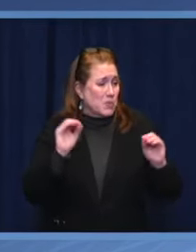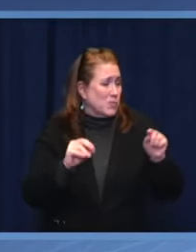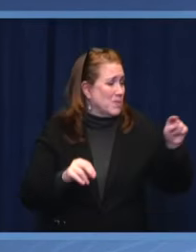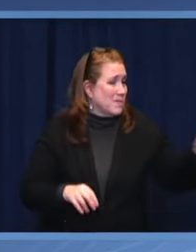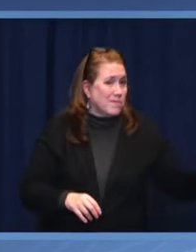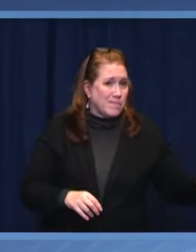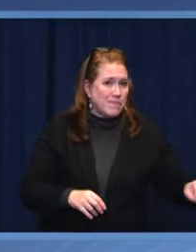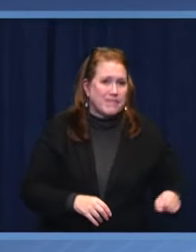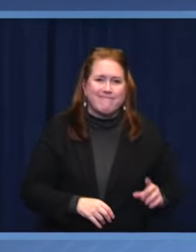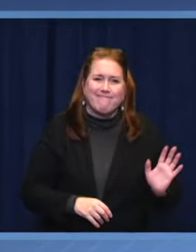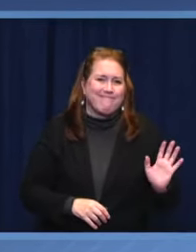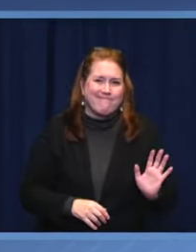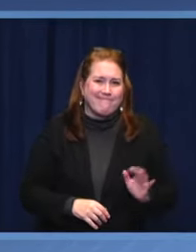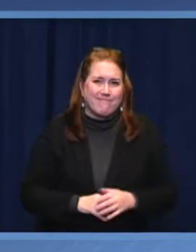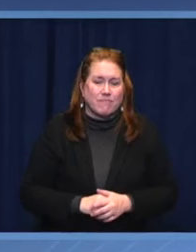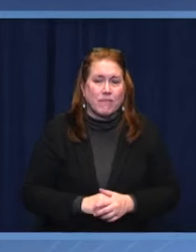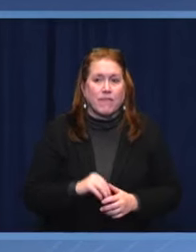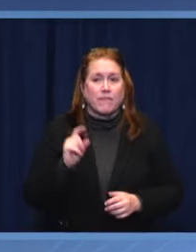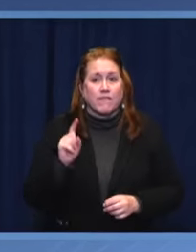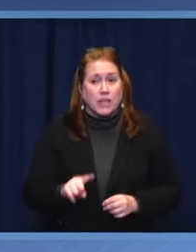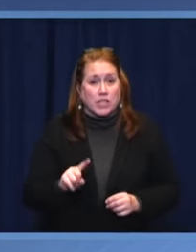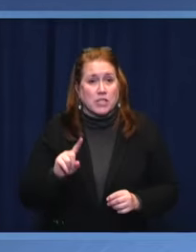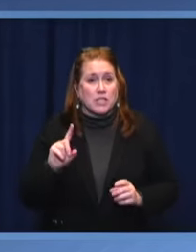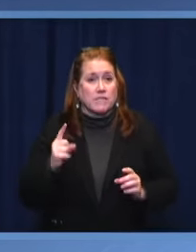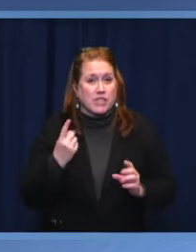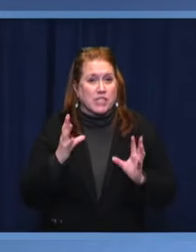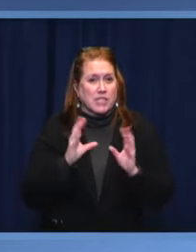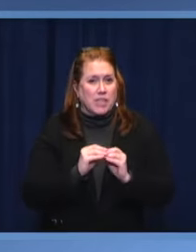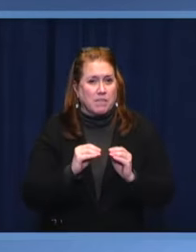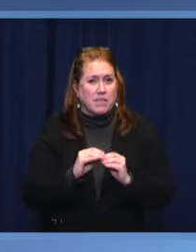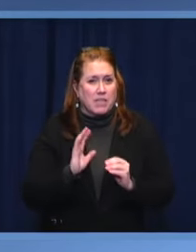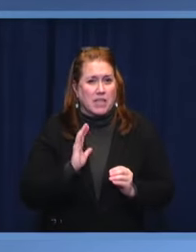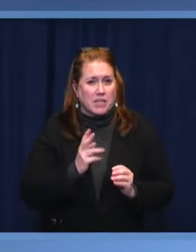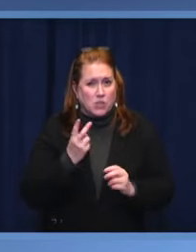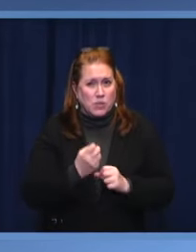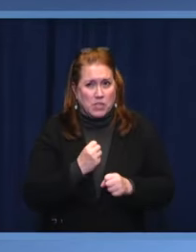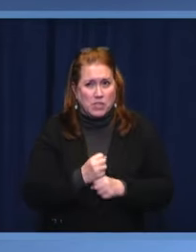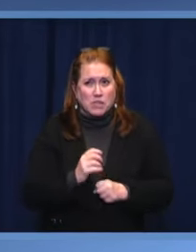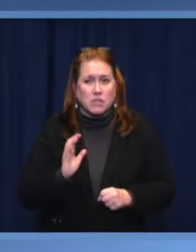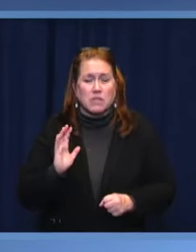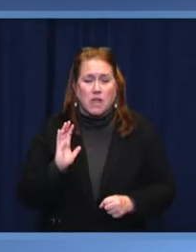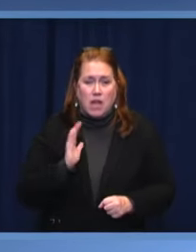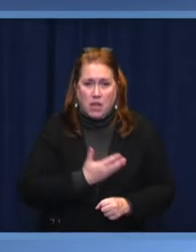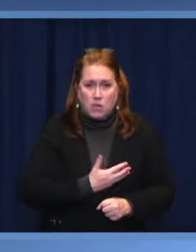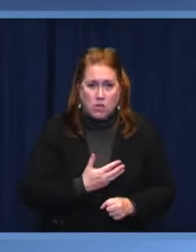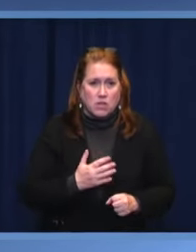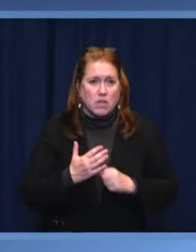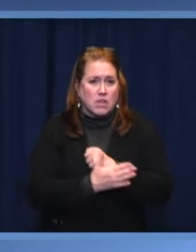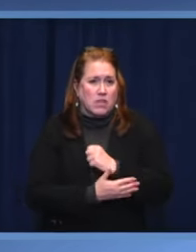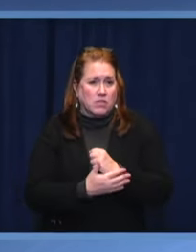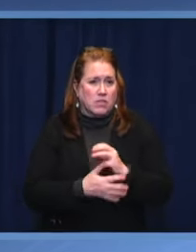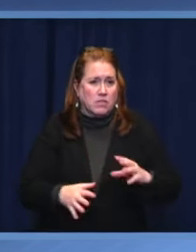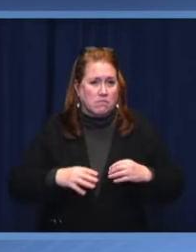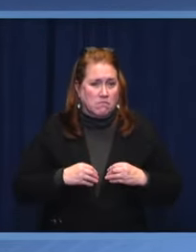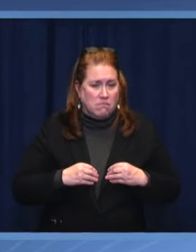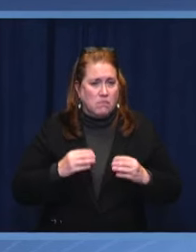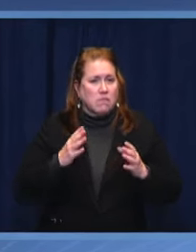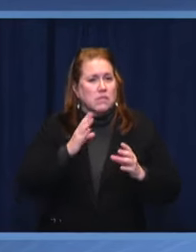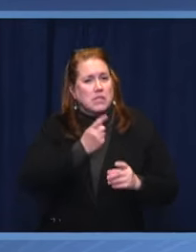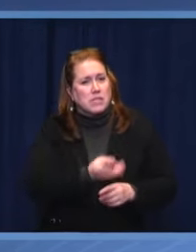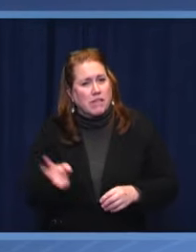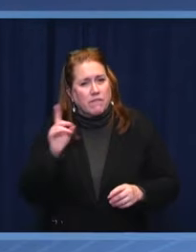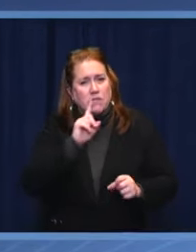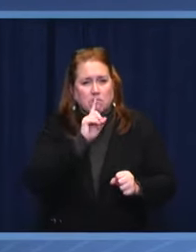At the first summit, my country adopted several commitments to strengthen policies for the